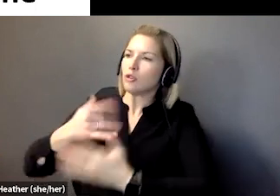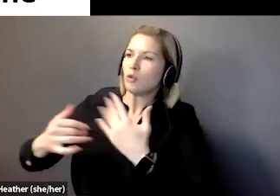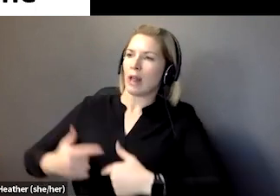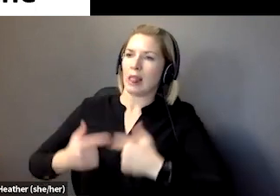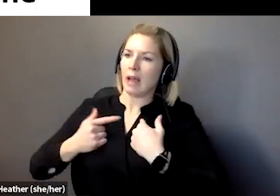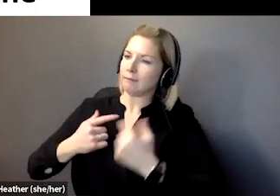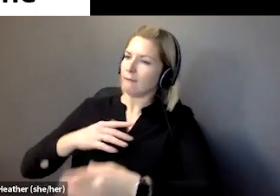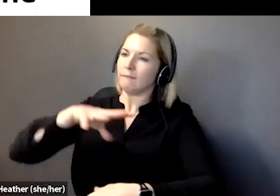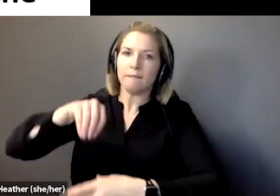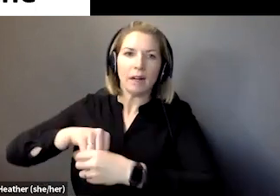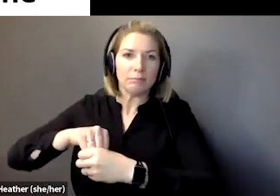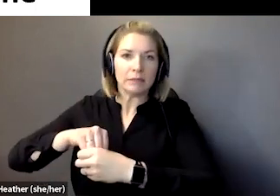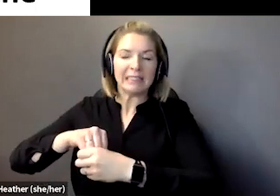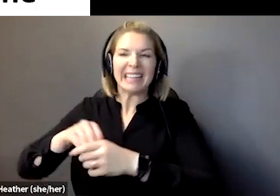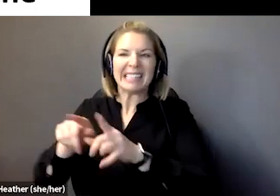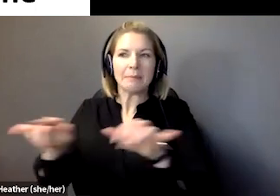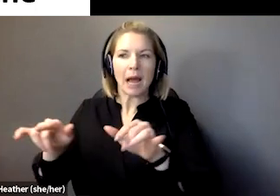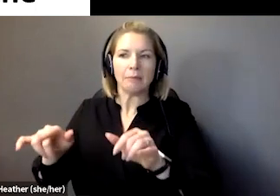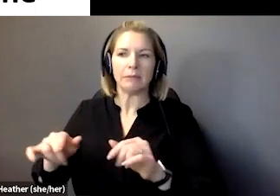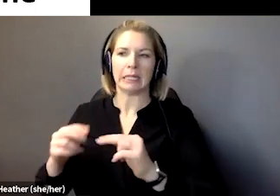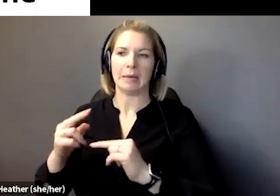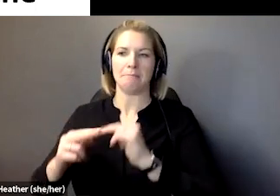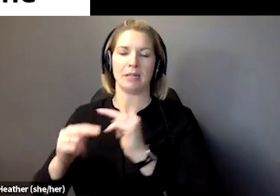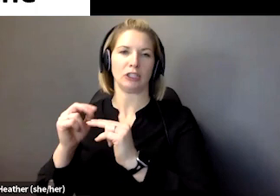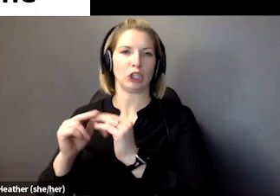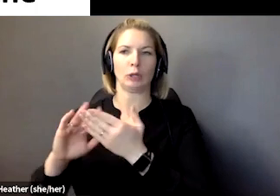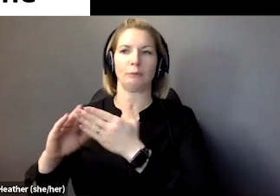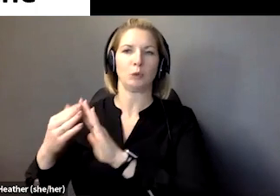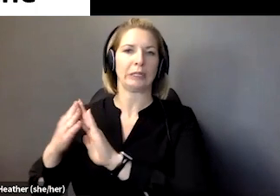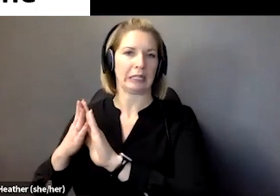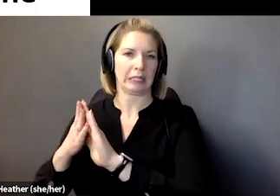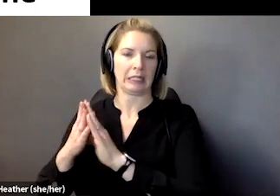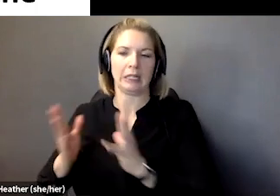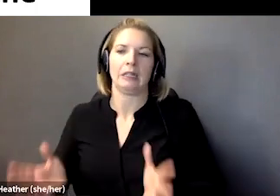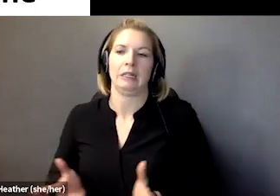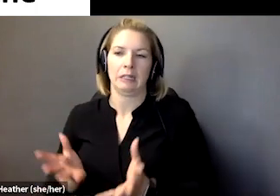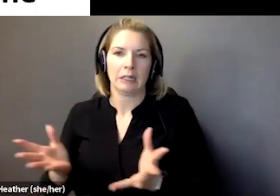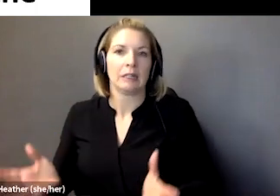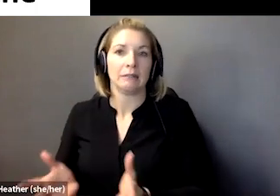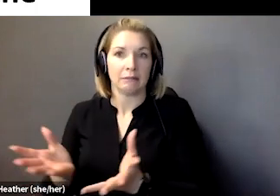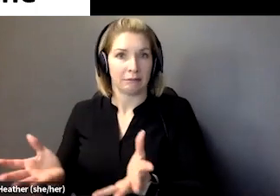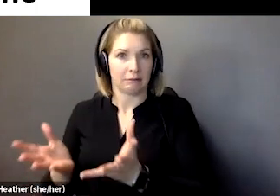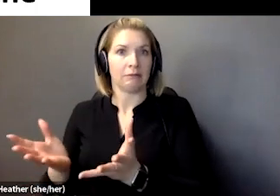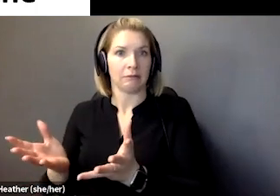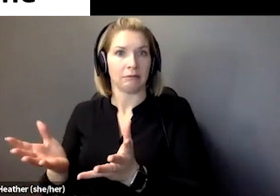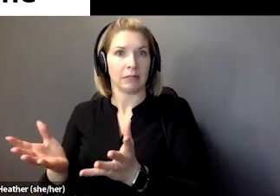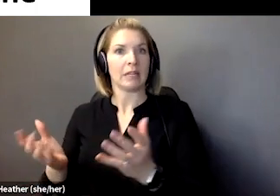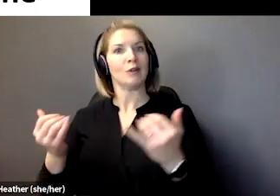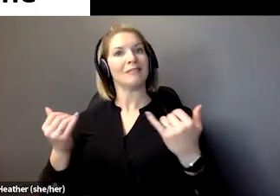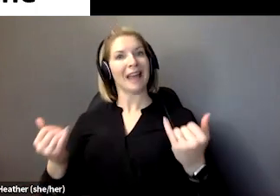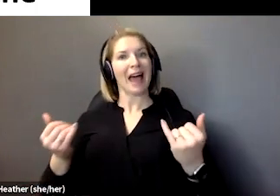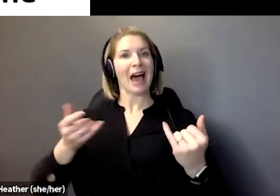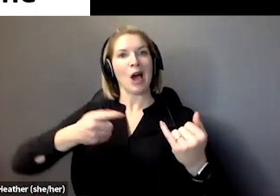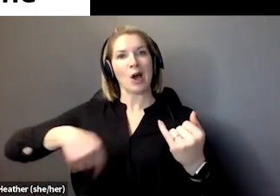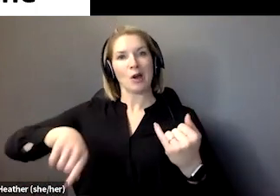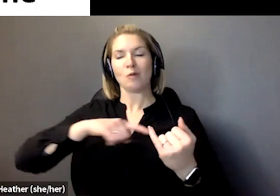communities. And because it's being developed in an insurance framework, we are collect now collecting the best data